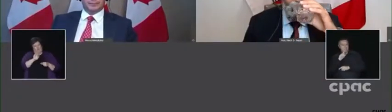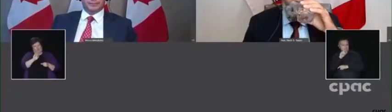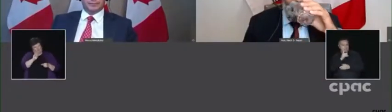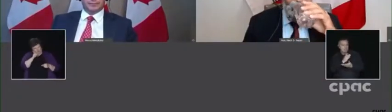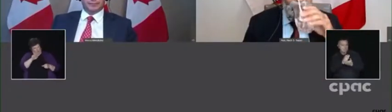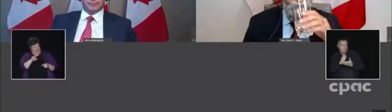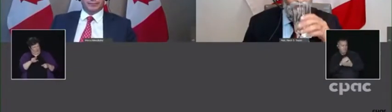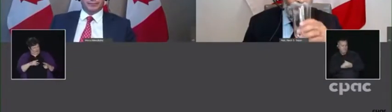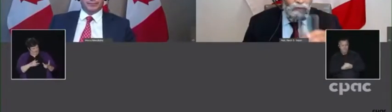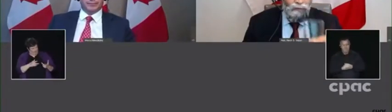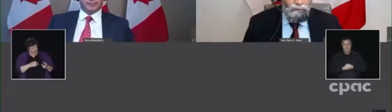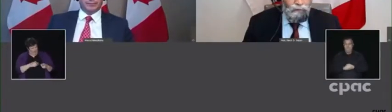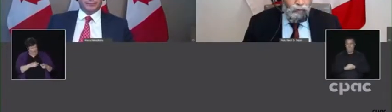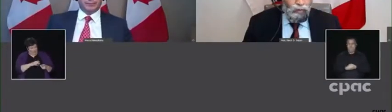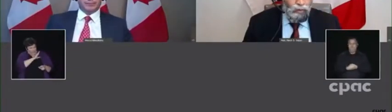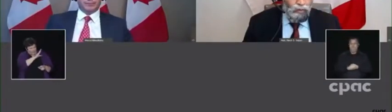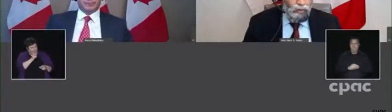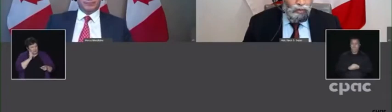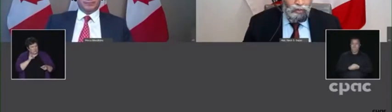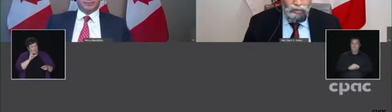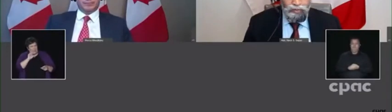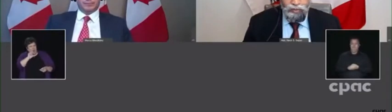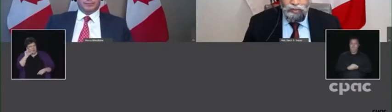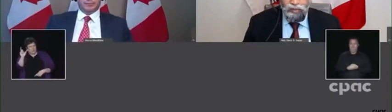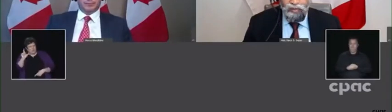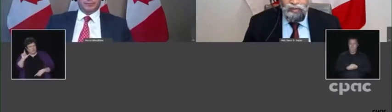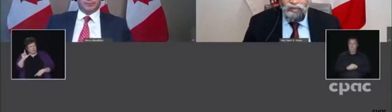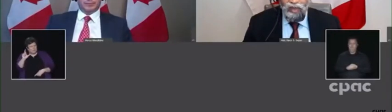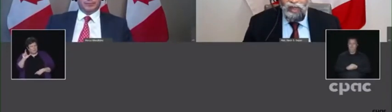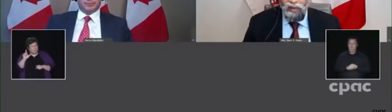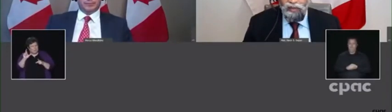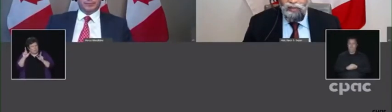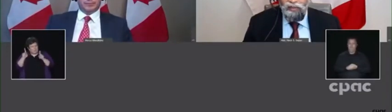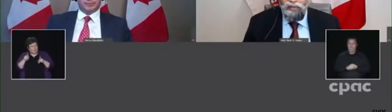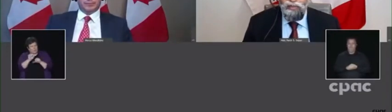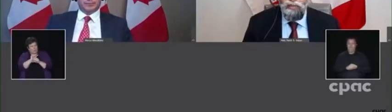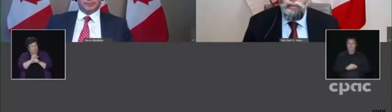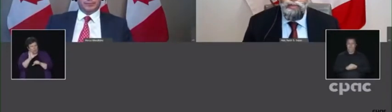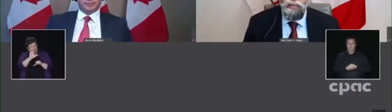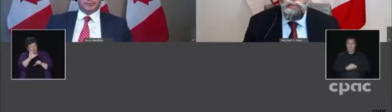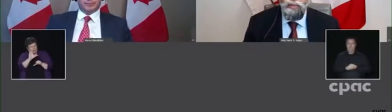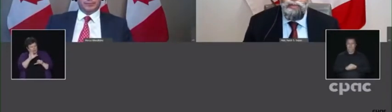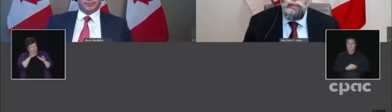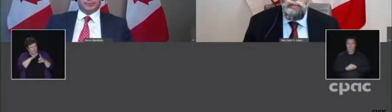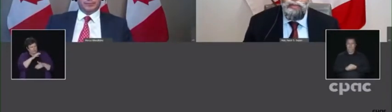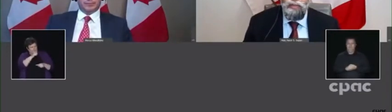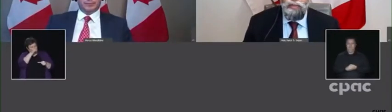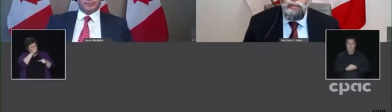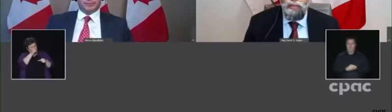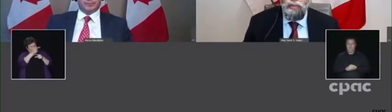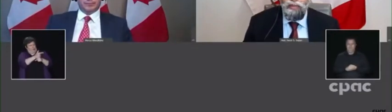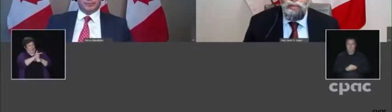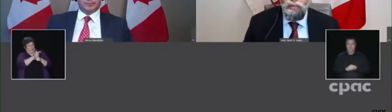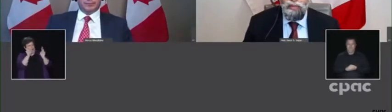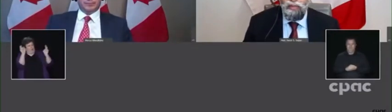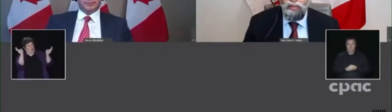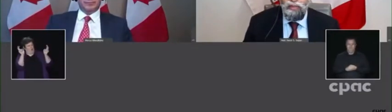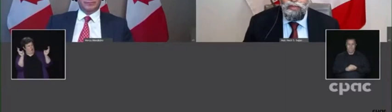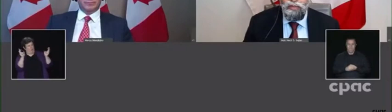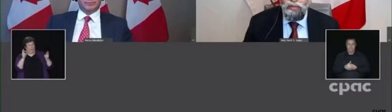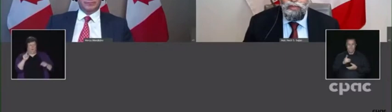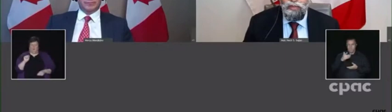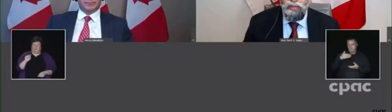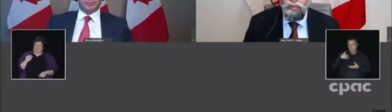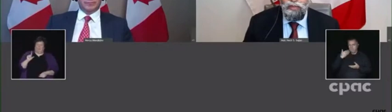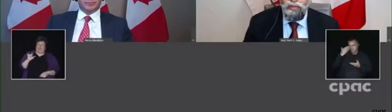getting it. I've never heard you refer to a Muslim Canadian member of the Conservative Party as your brother. Everyone is aware of the Taliban's human rights